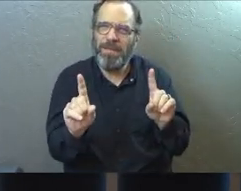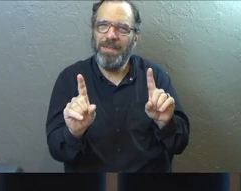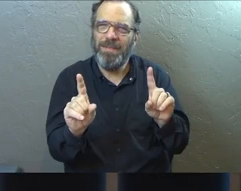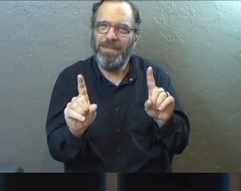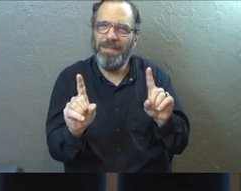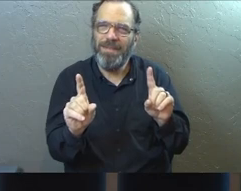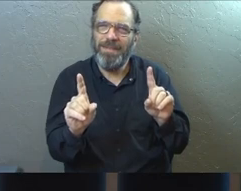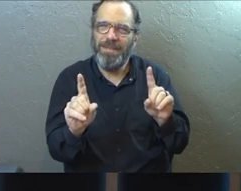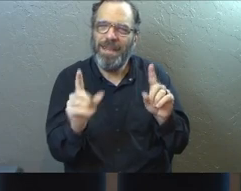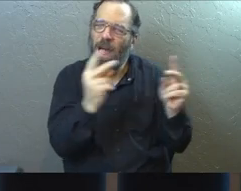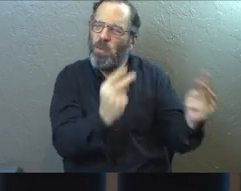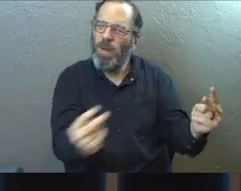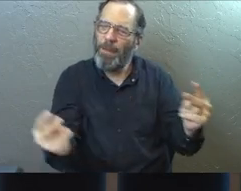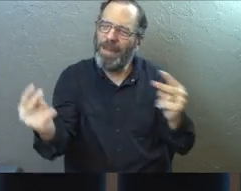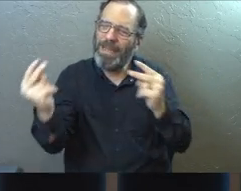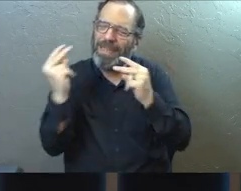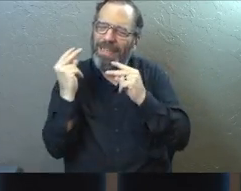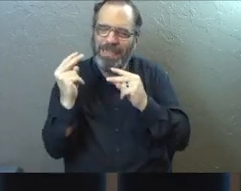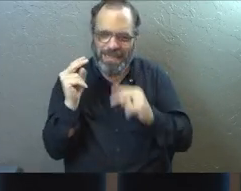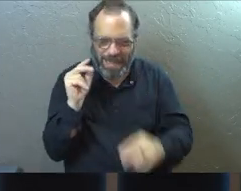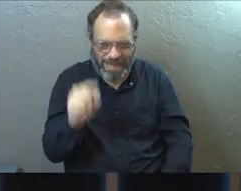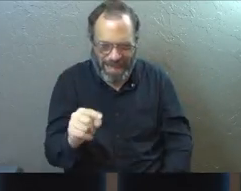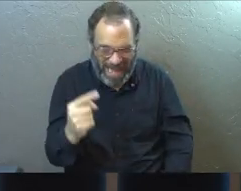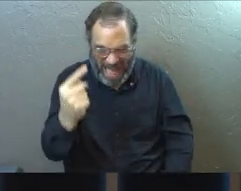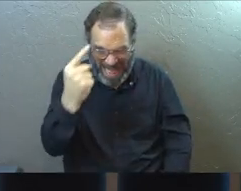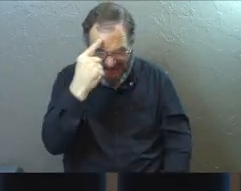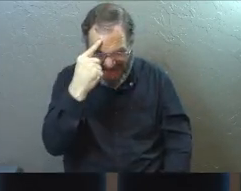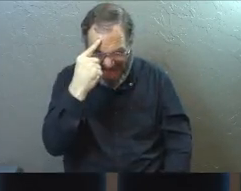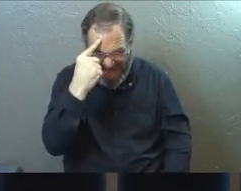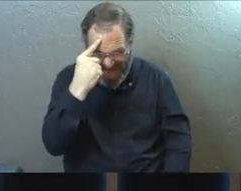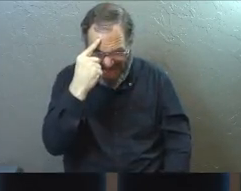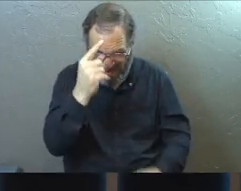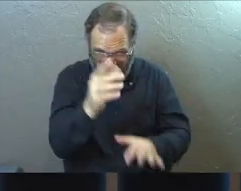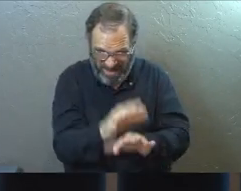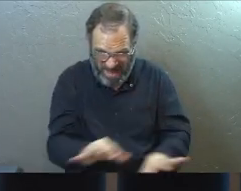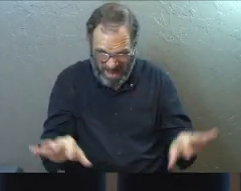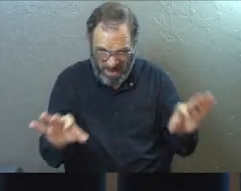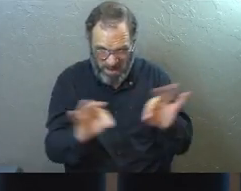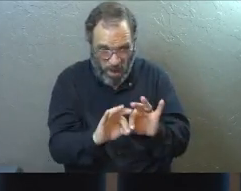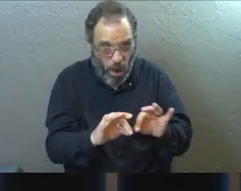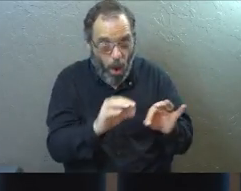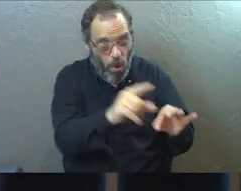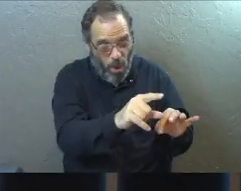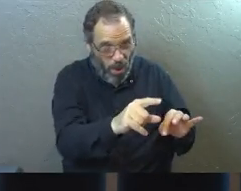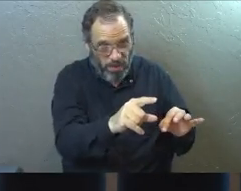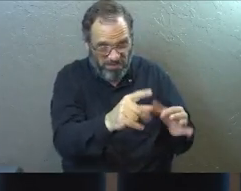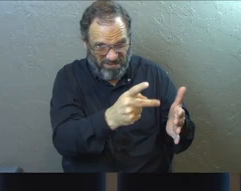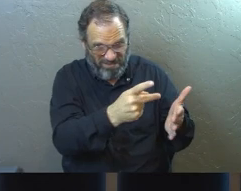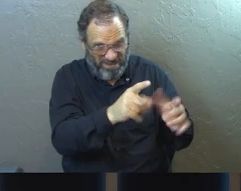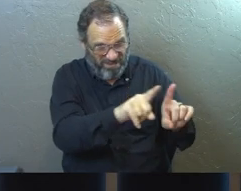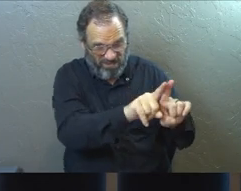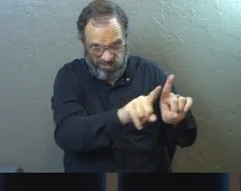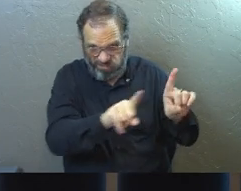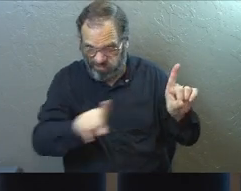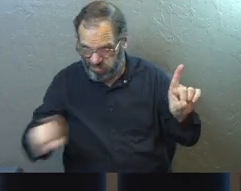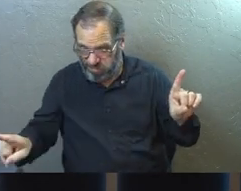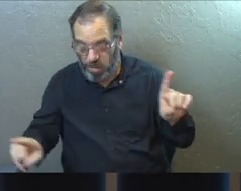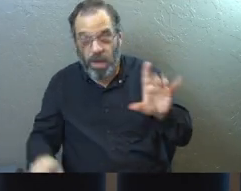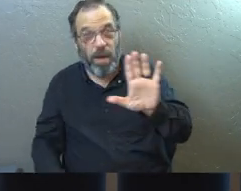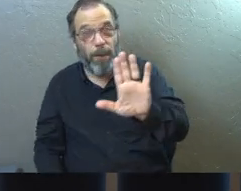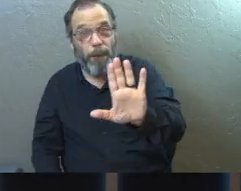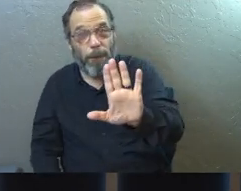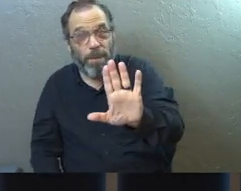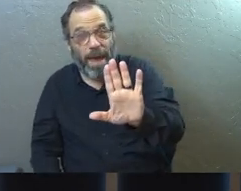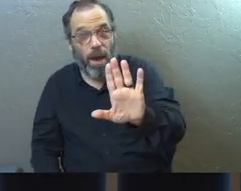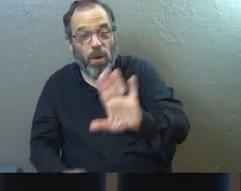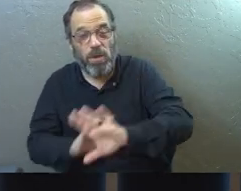Think about all of that stuff. Because then he gives us what I think is one of the keys to this passage. He goes, look how far you've fallen. And again, let's be clear. That's